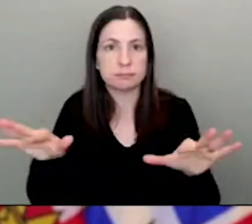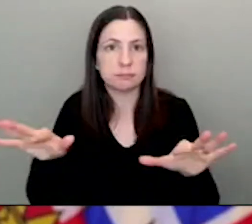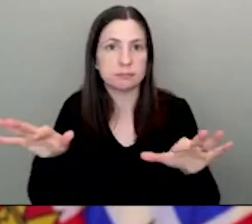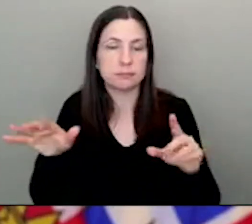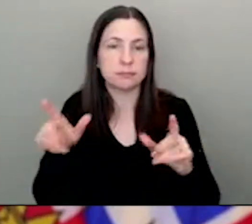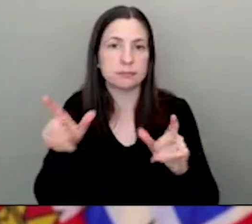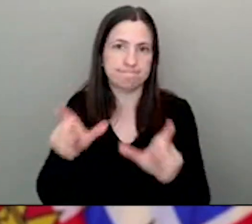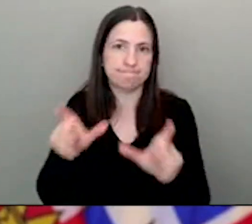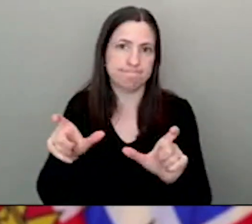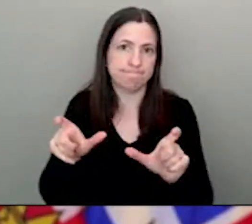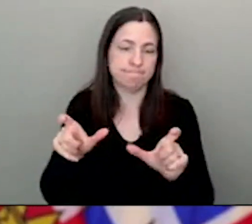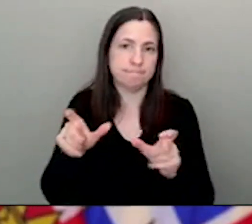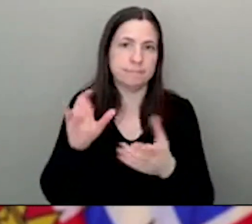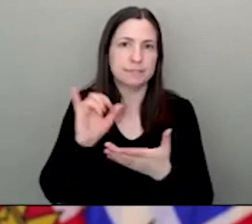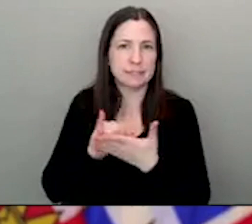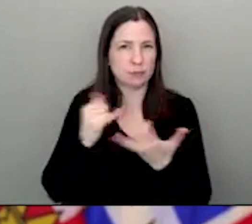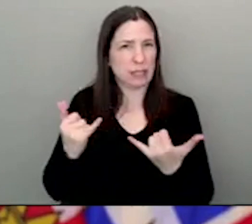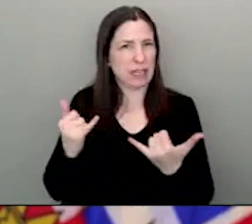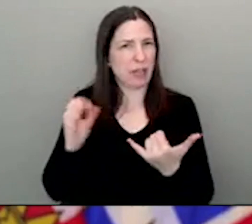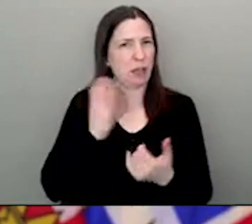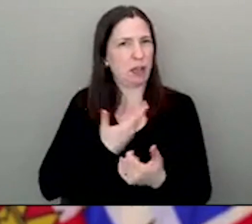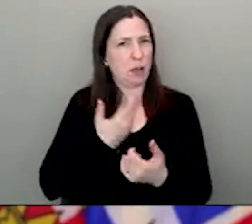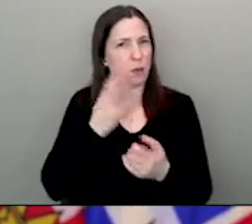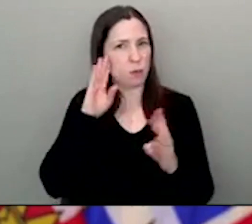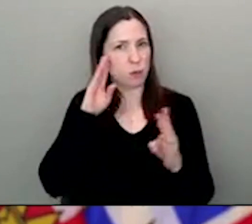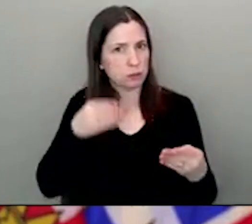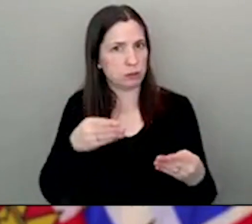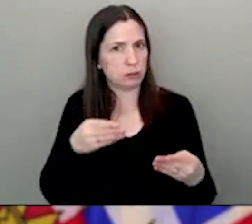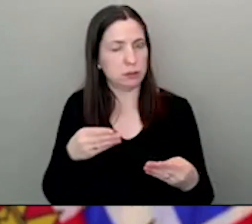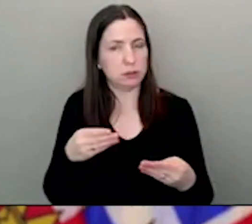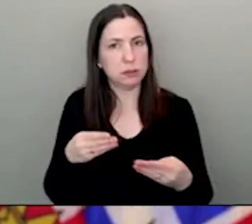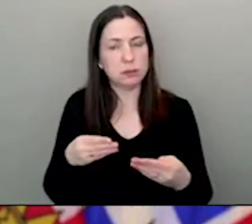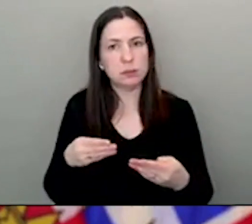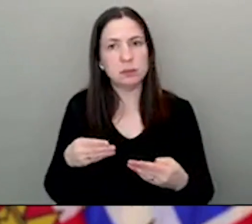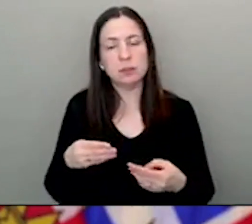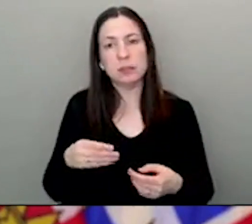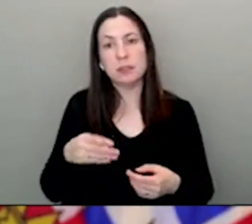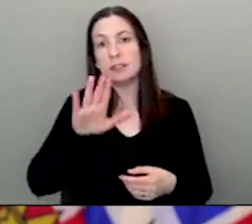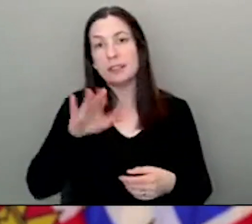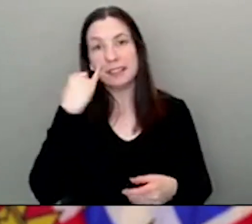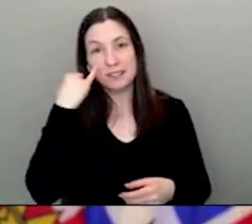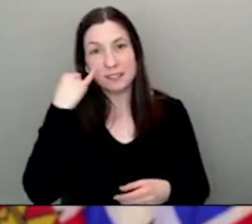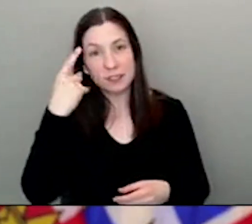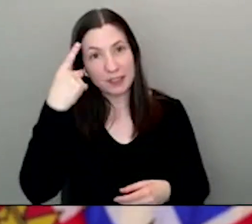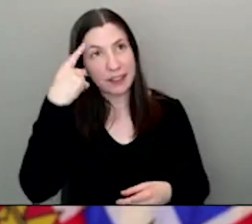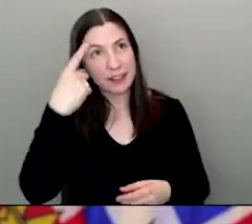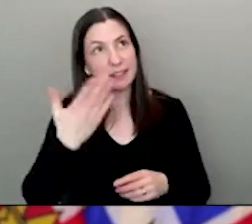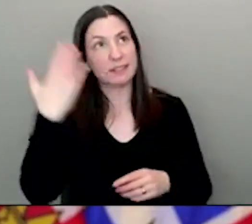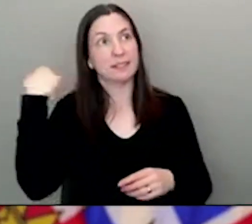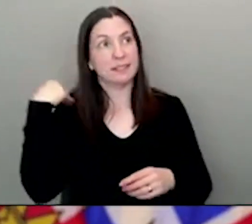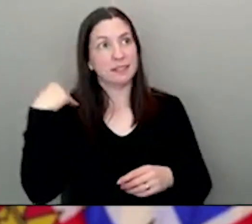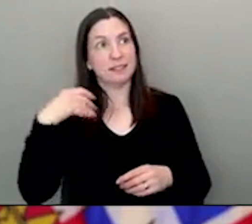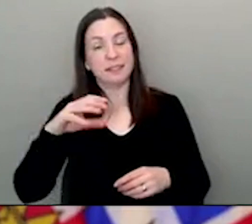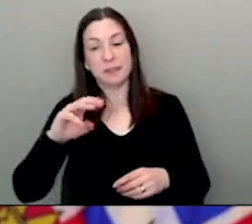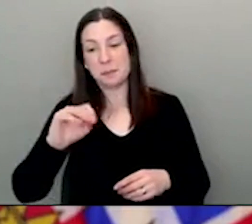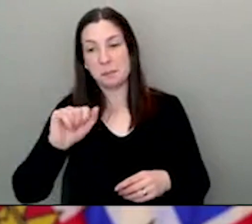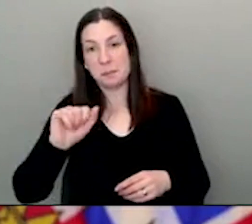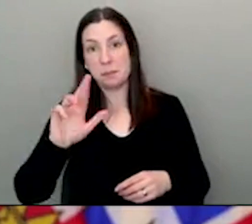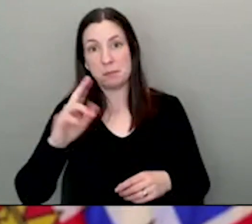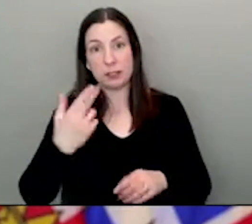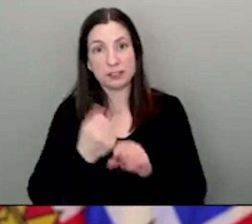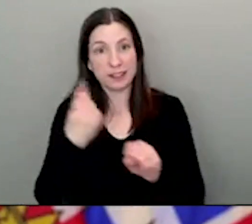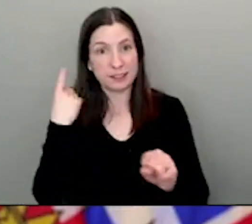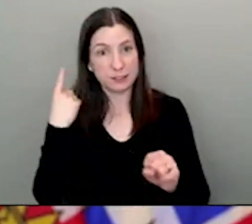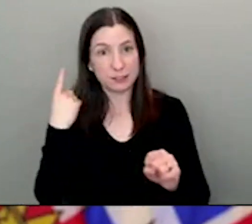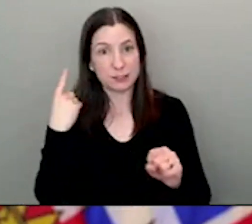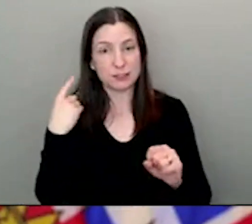what we are focusing on right now. Focusing on where we were, if you think back to March of last year, when we were